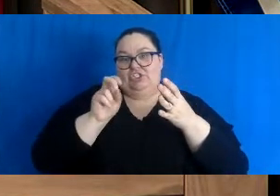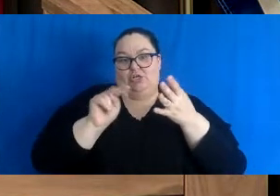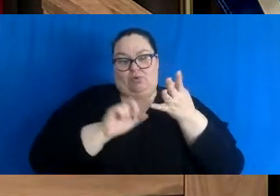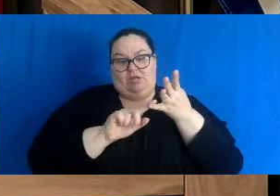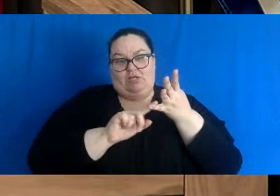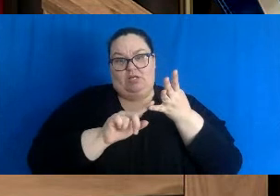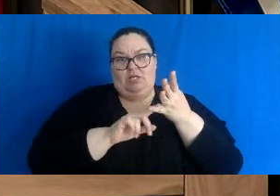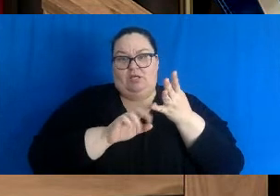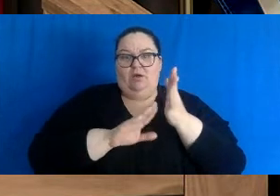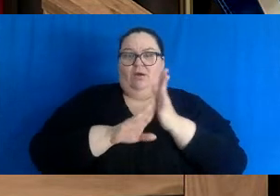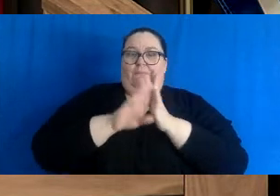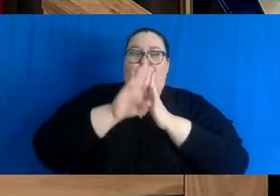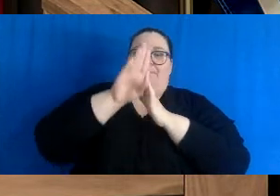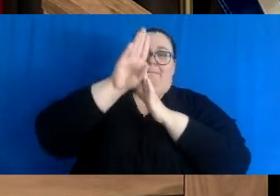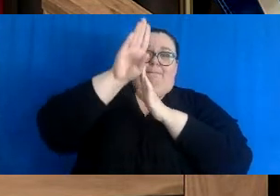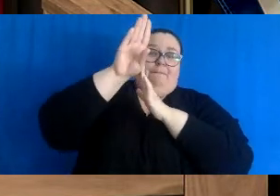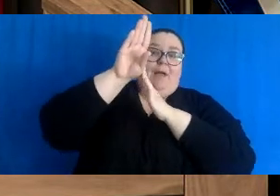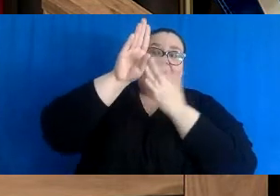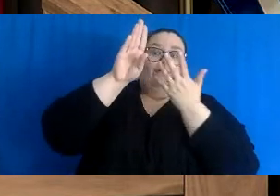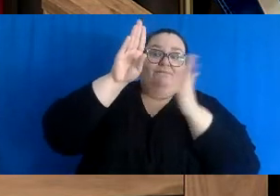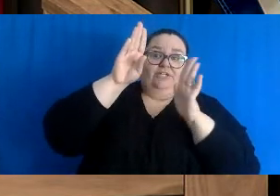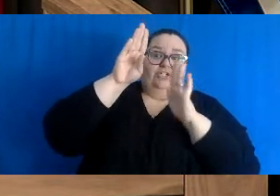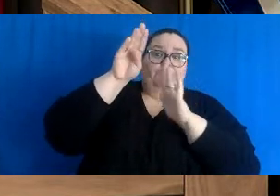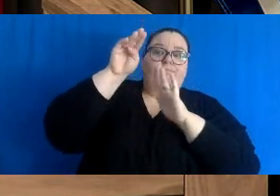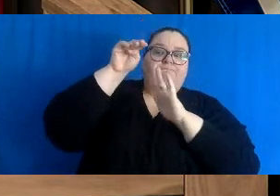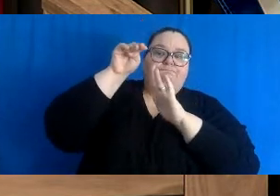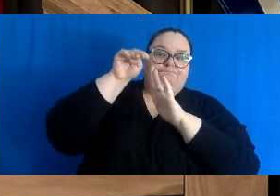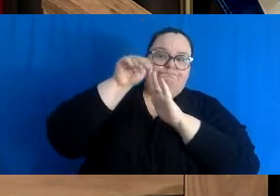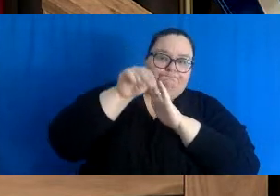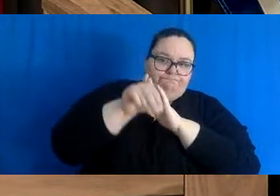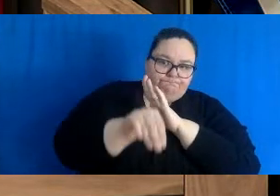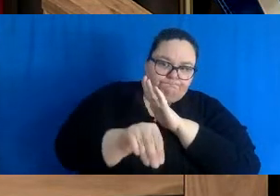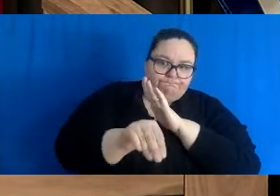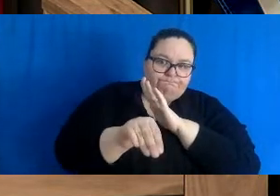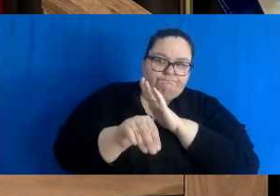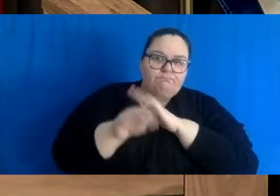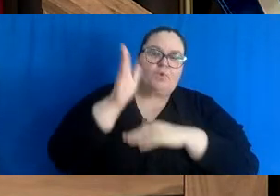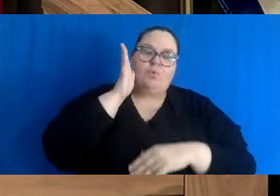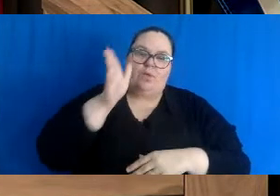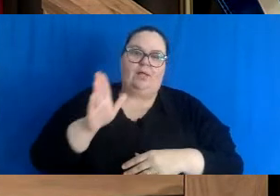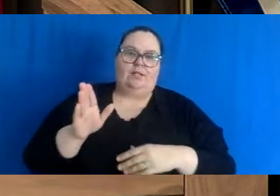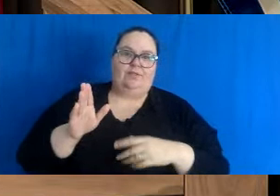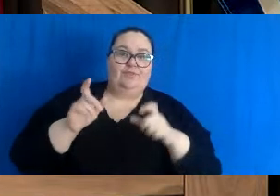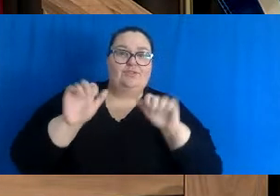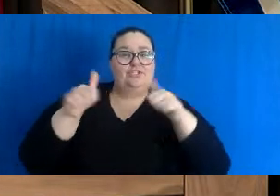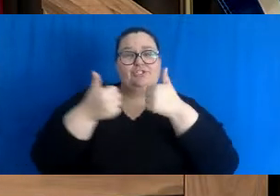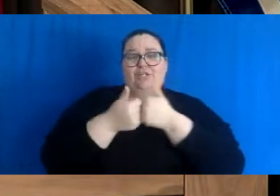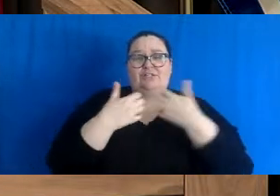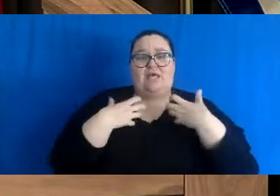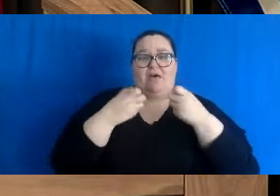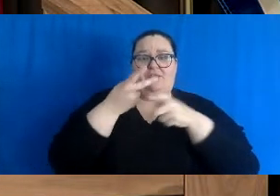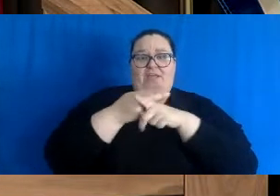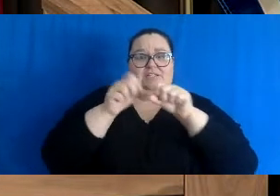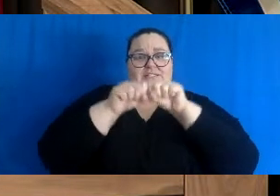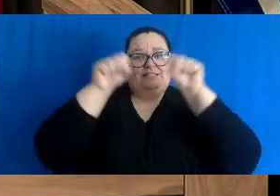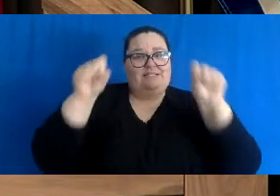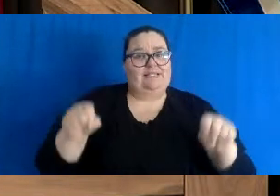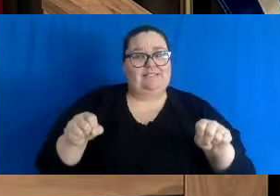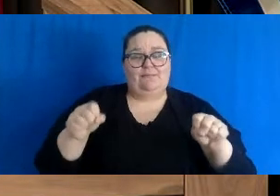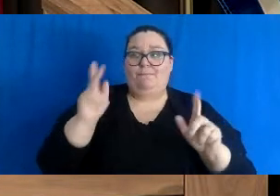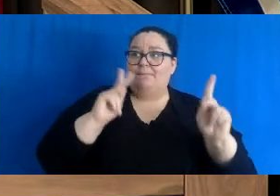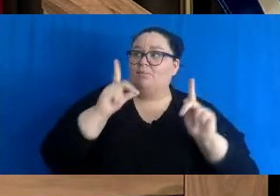challenge is in the health care system. Our challenge is being able to maintain critical services to people who need it outside